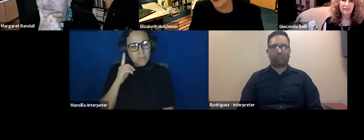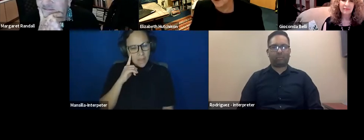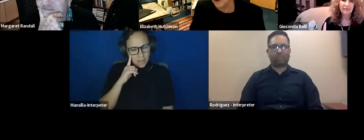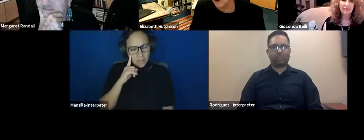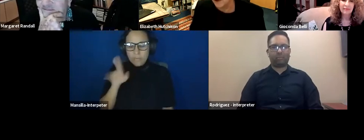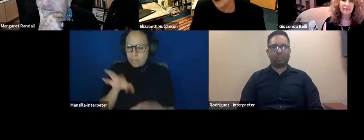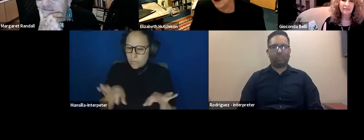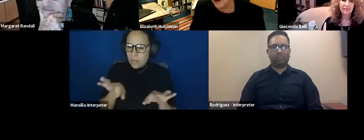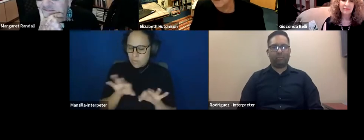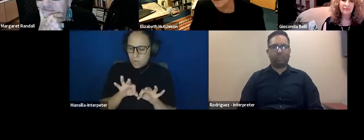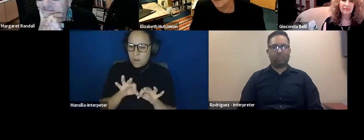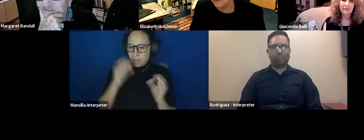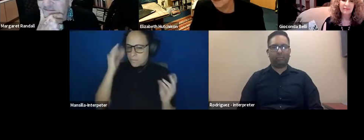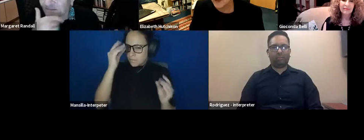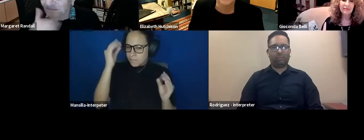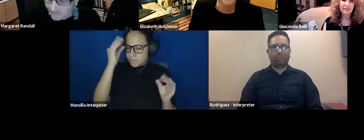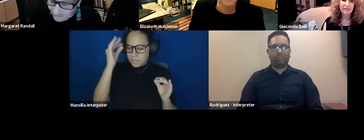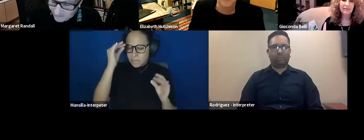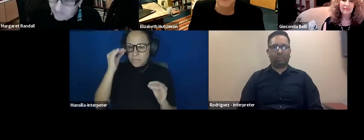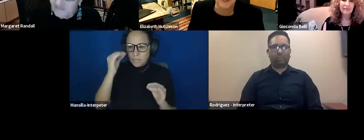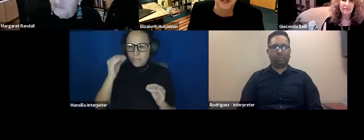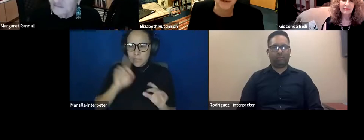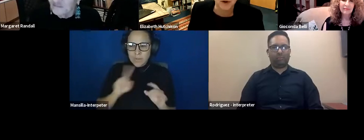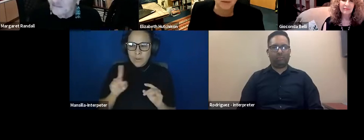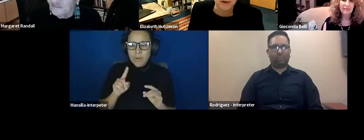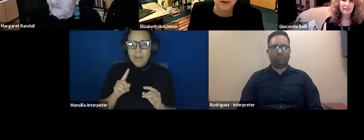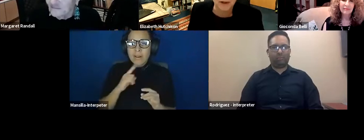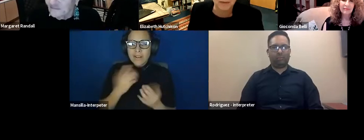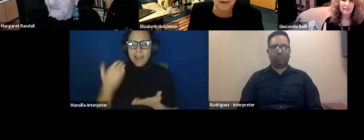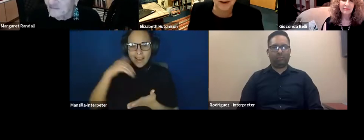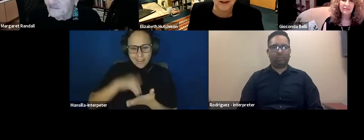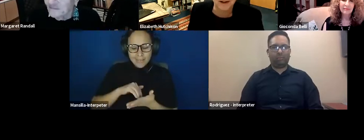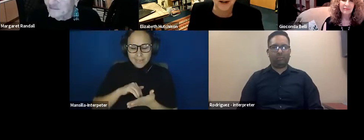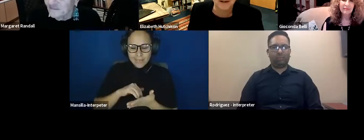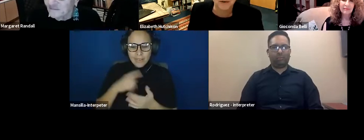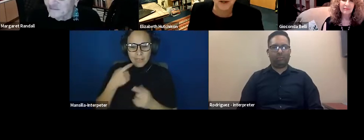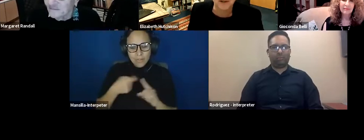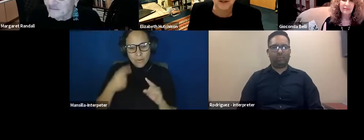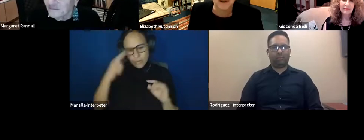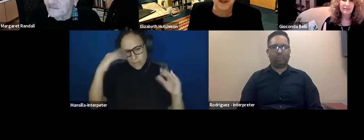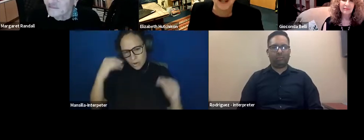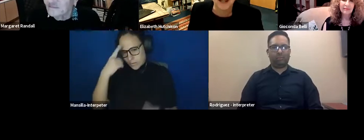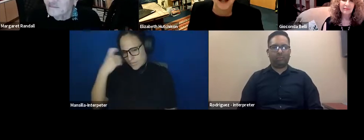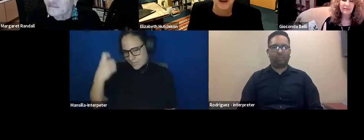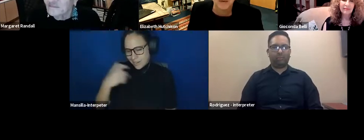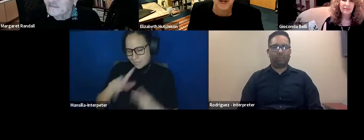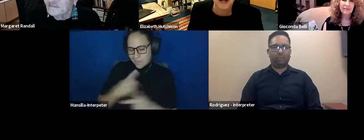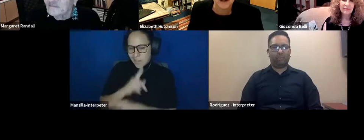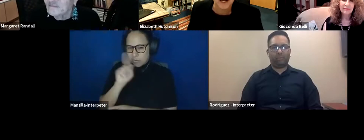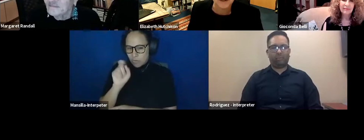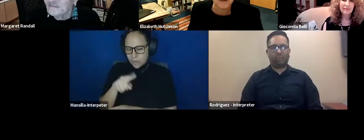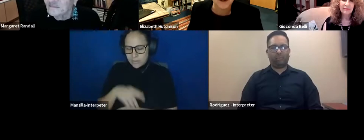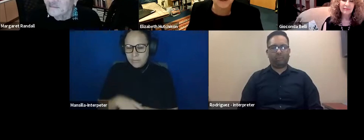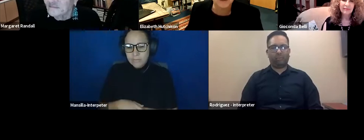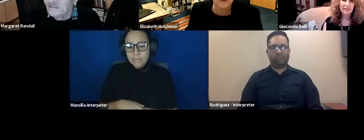thinking about, um, well, actually it was a repetition of the hopes and dreams, uh, kind of question. So I think what